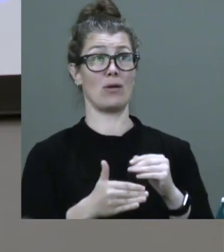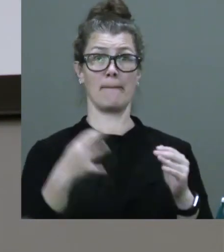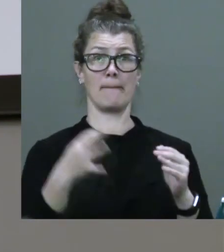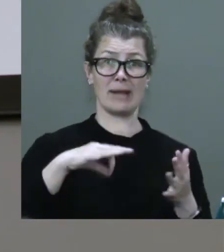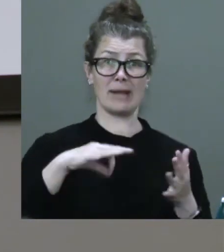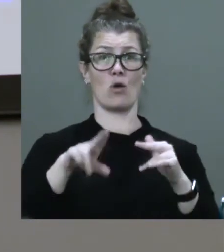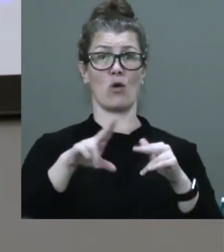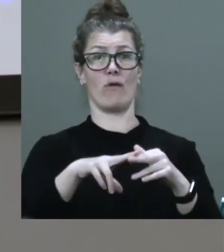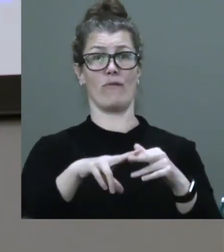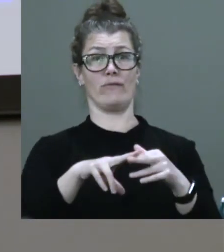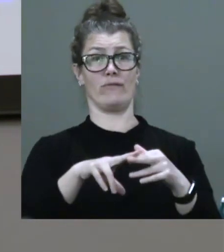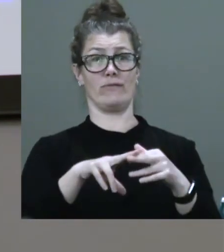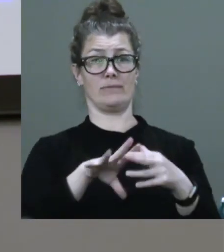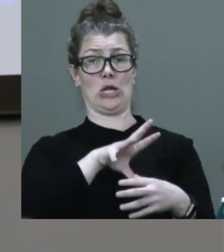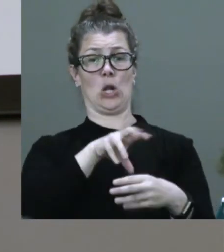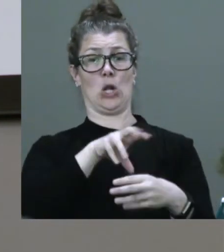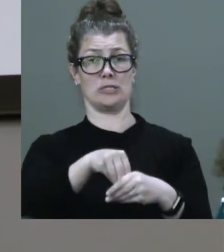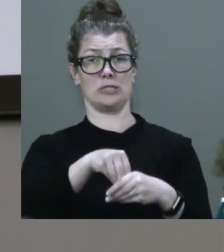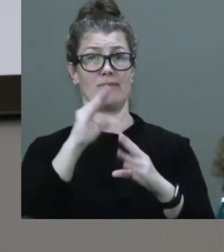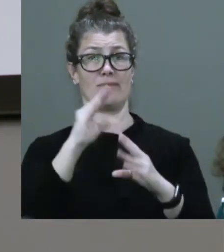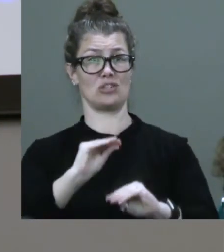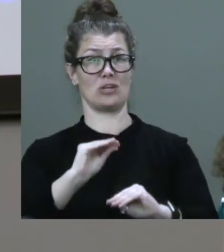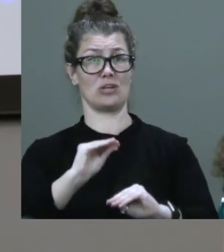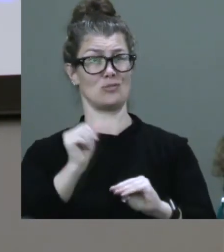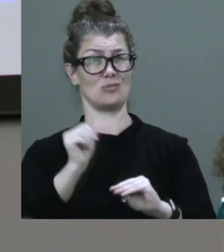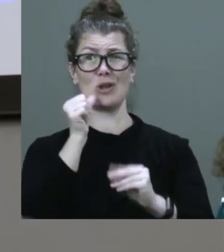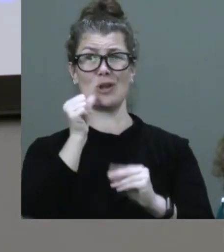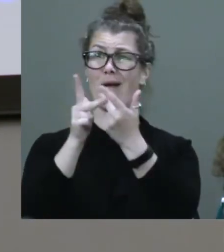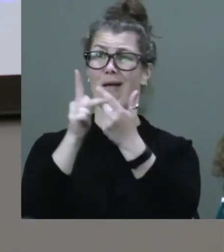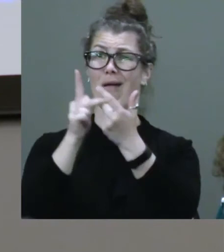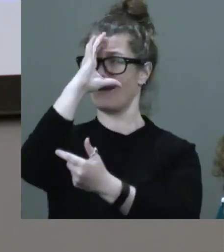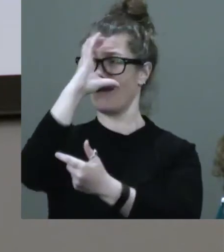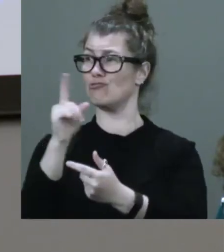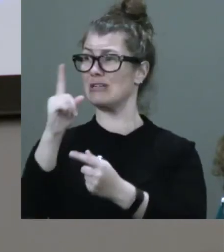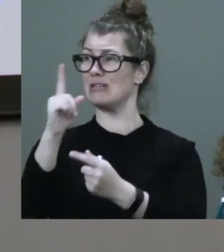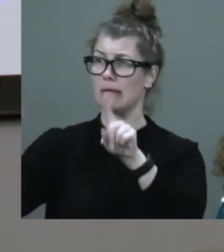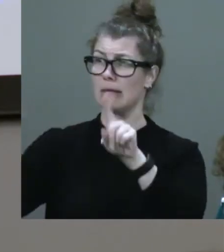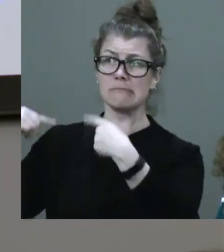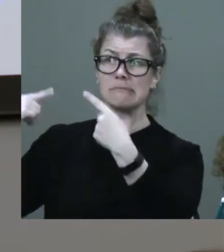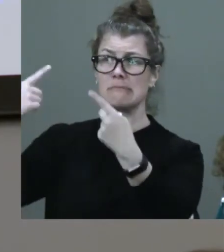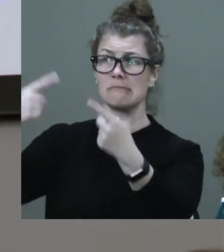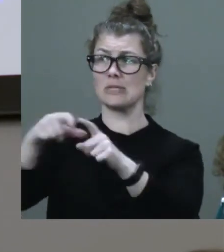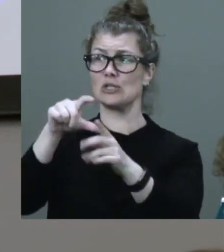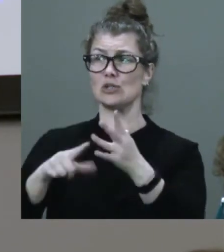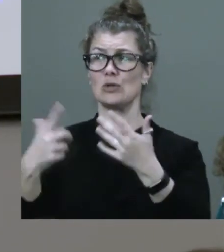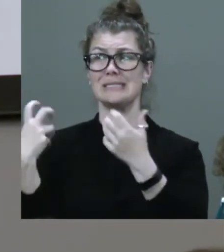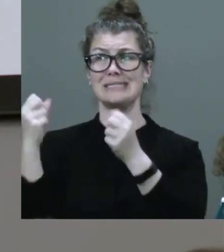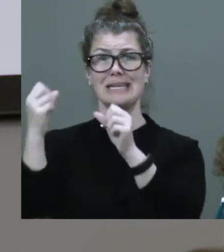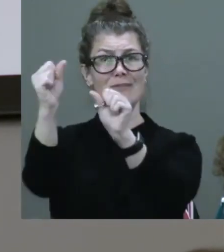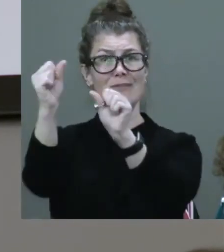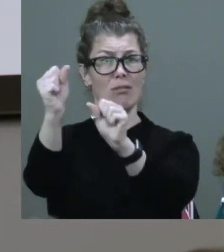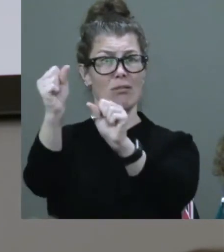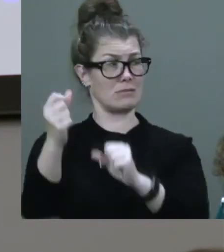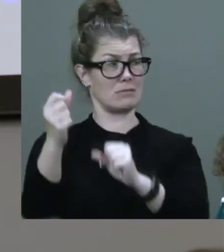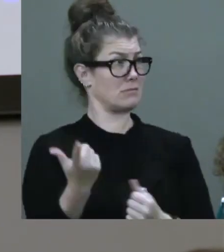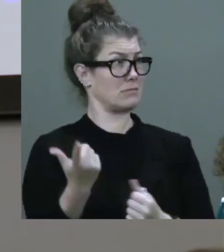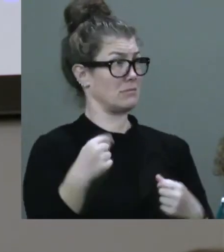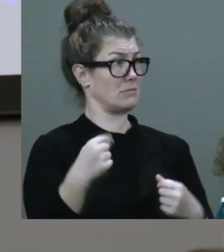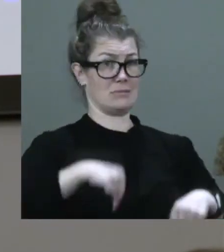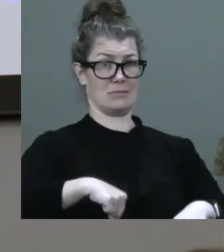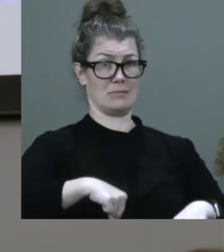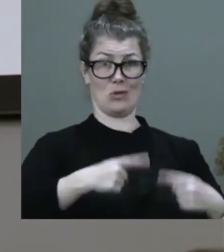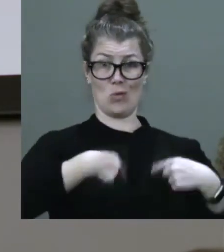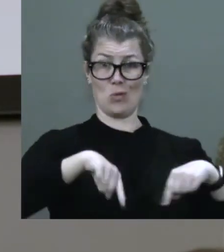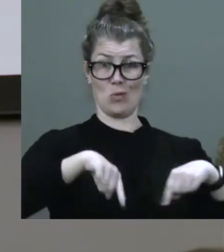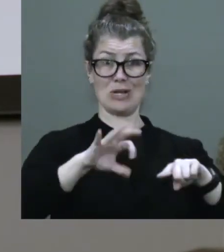We know countries around the world have done it for decades and succeeded. And yet we ain't just not done